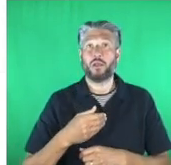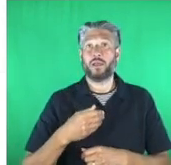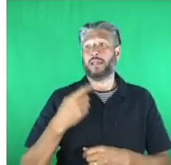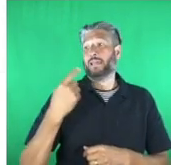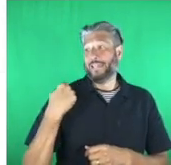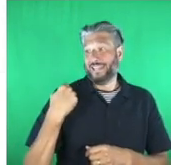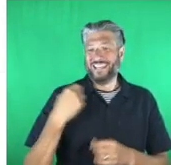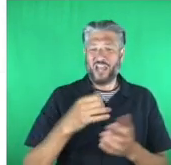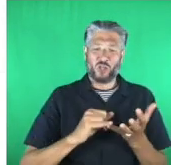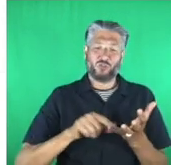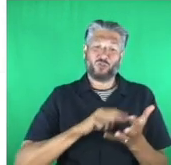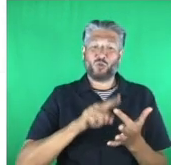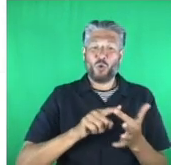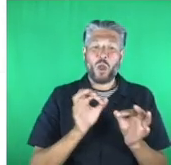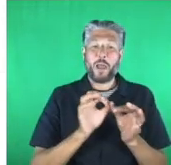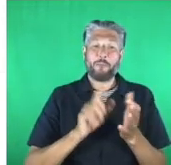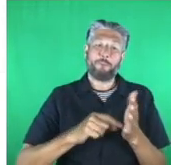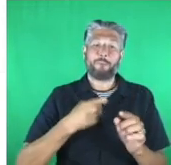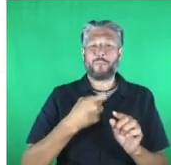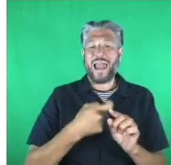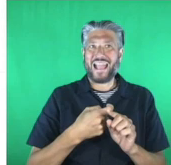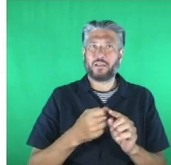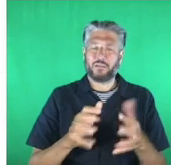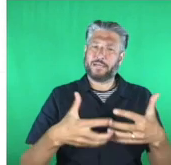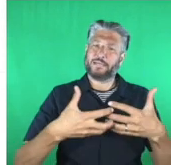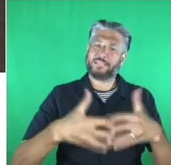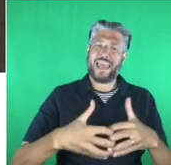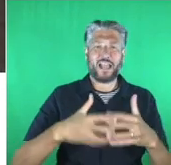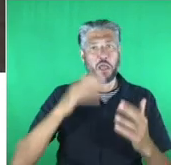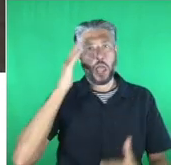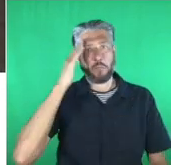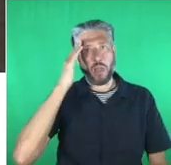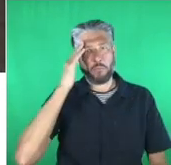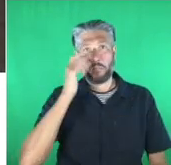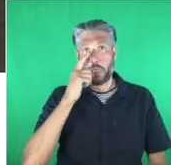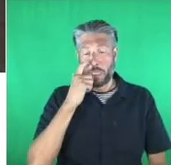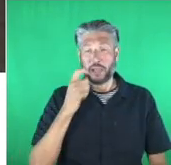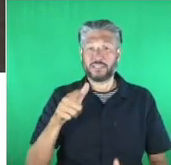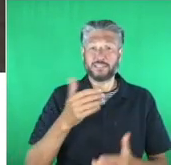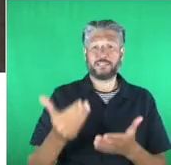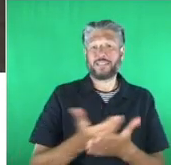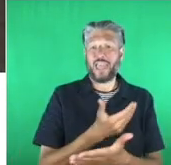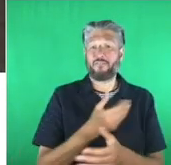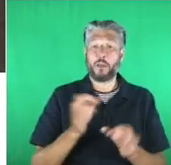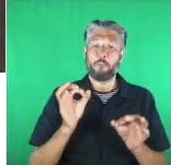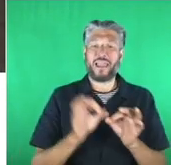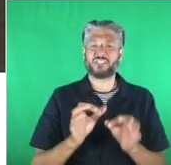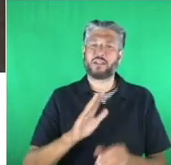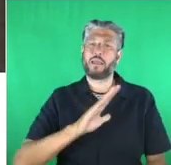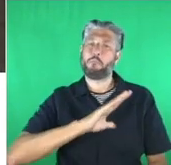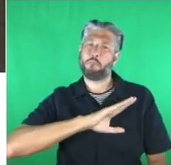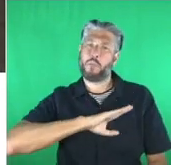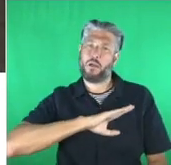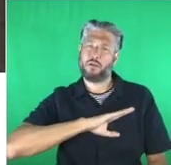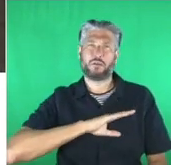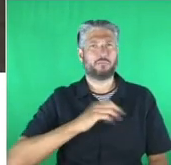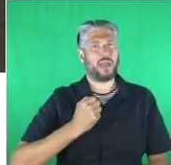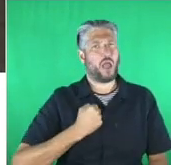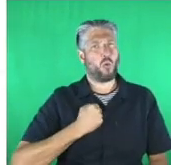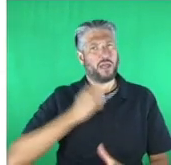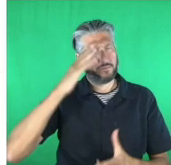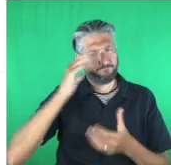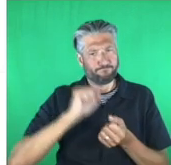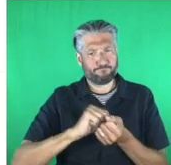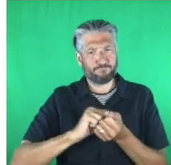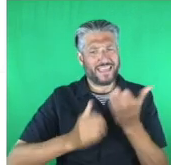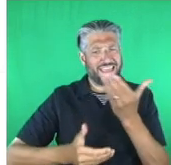also one of the people saving Bletchley Park as part of our computing history. Last year, we also gave an awesome award to the truly awesome